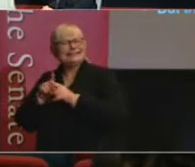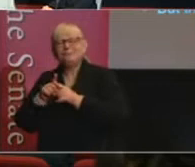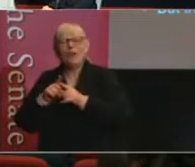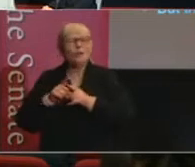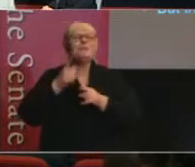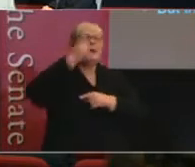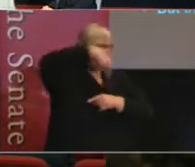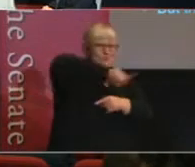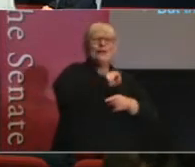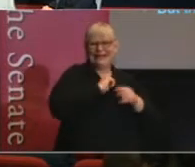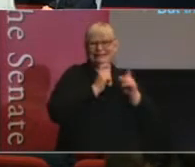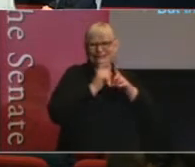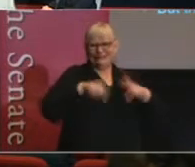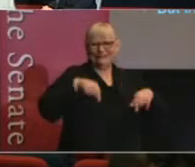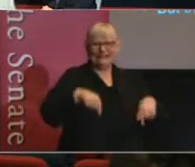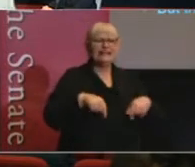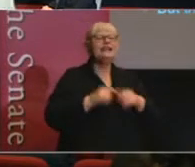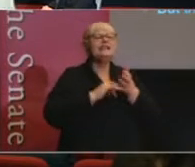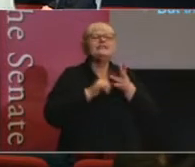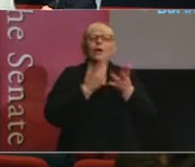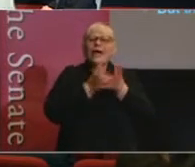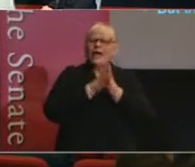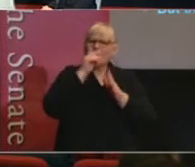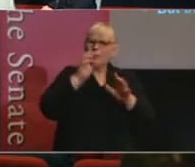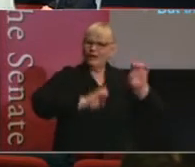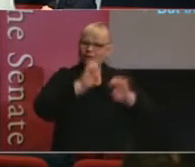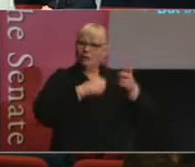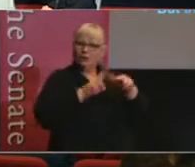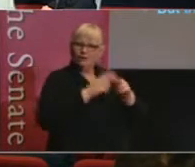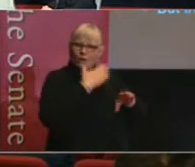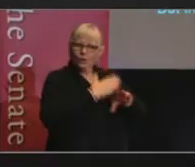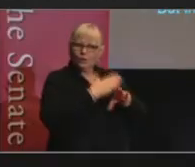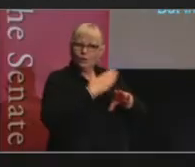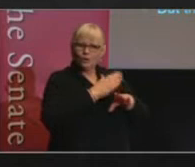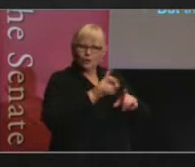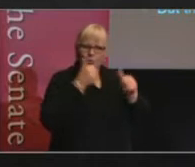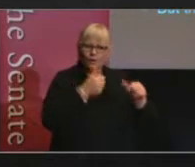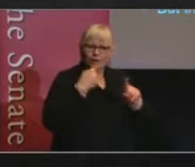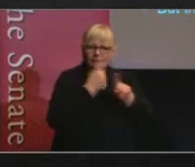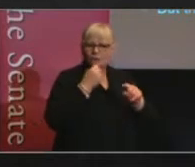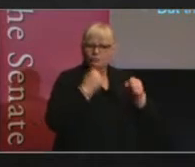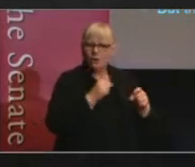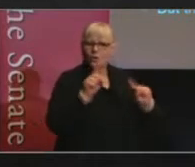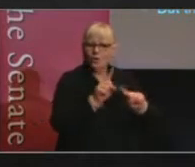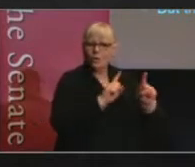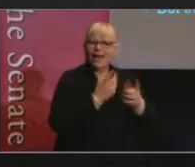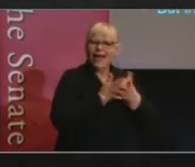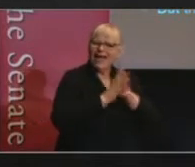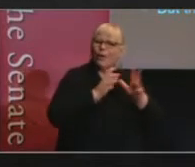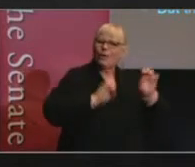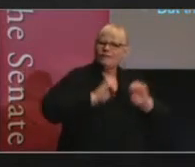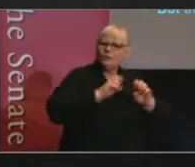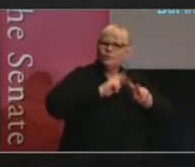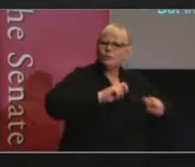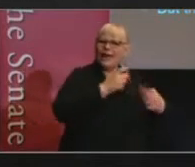do, the hard part is how do we evaluate their work or their impact? And many scholars have said, look,